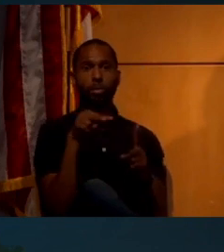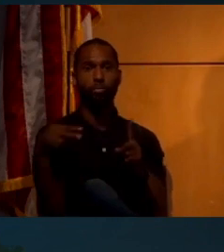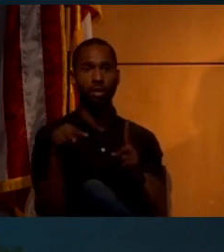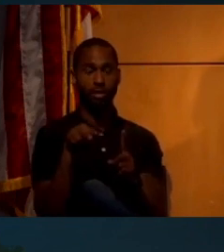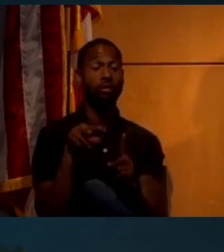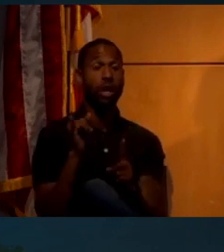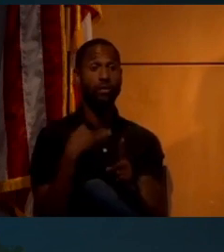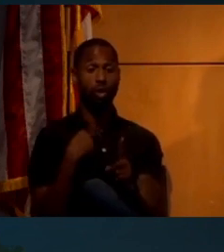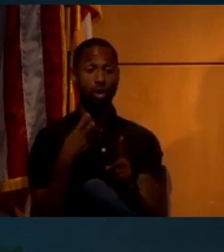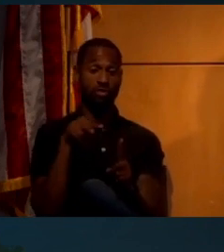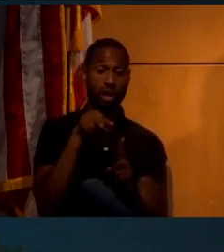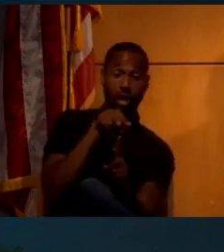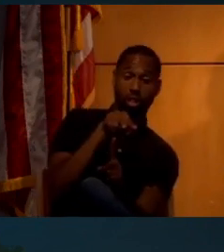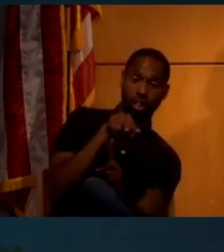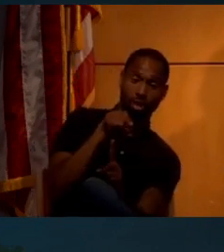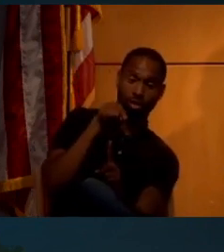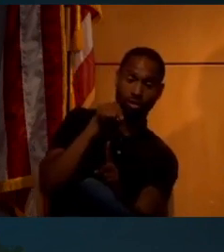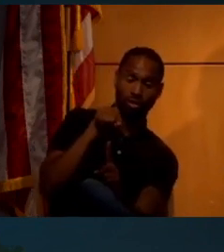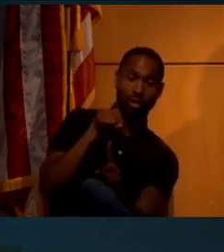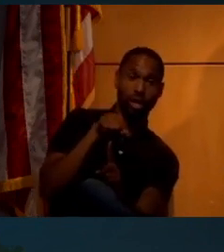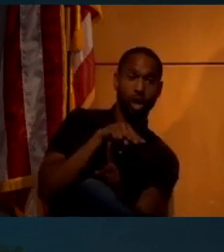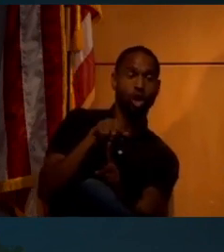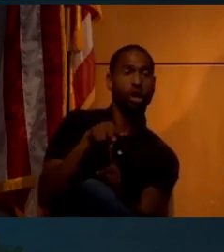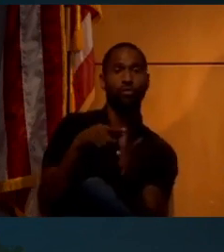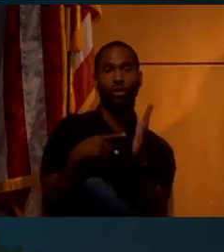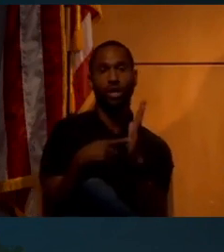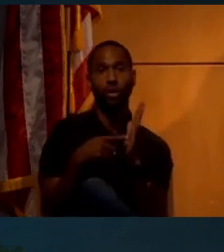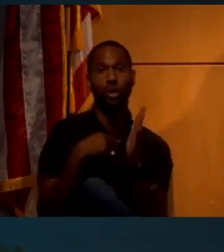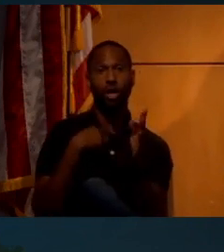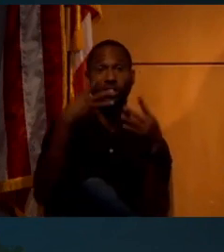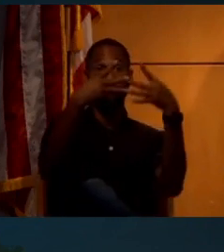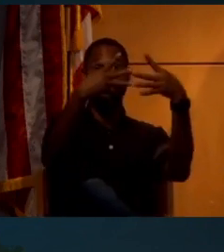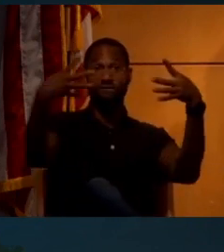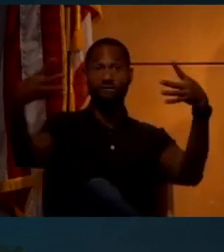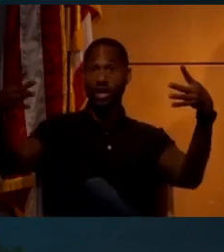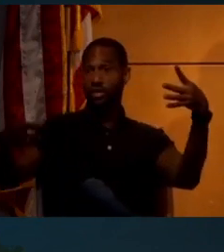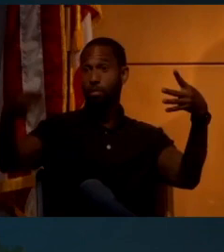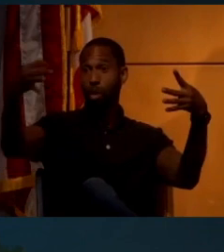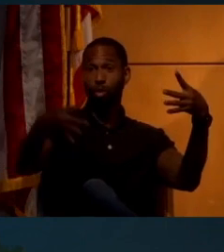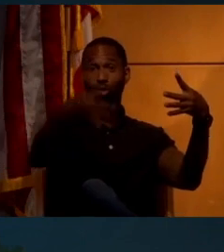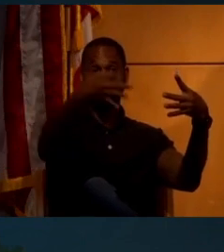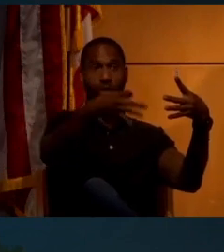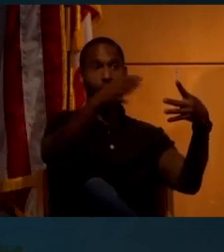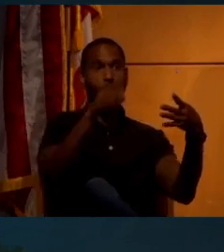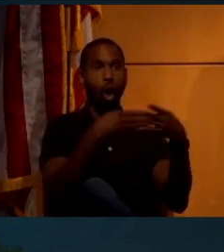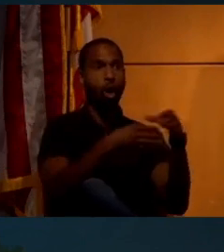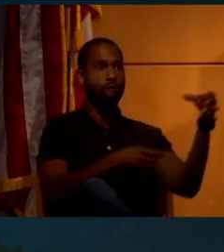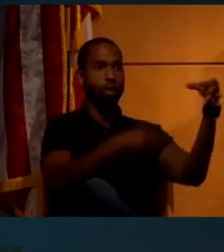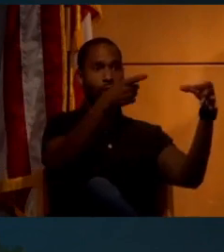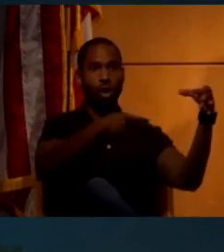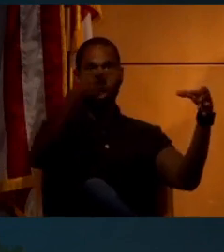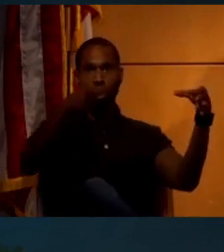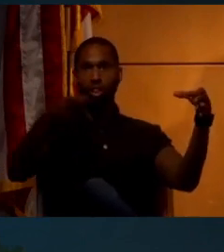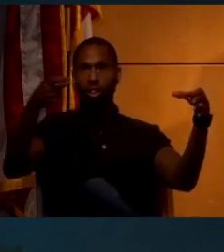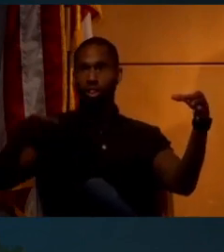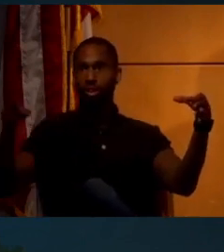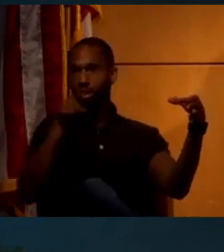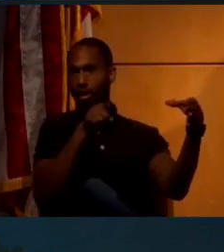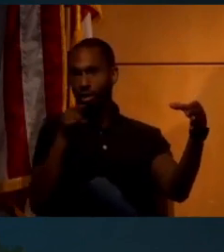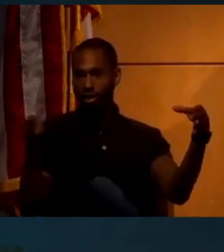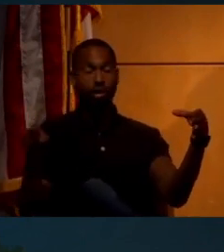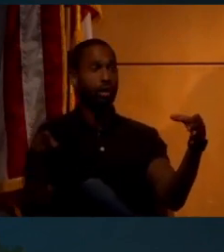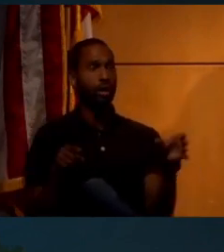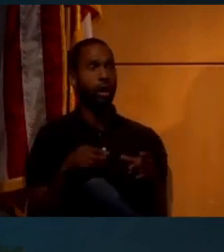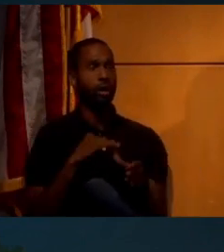If you go to a different angle and you look at, for example, the fence posts there, those fence posts are all vertical. I can, if I,